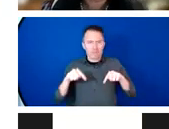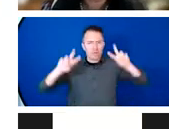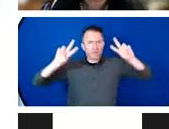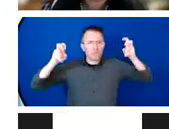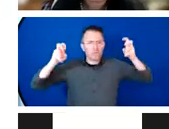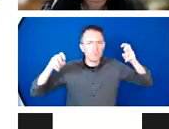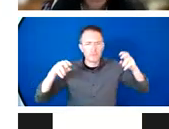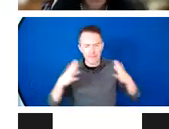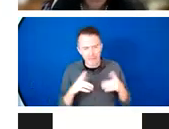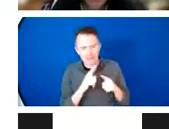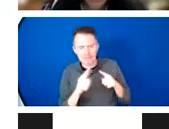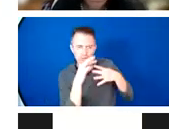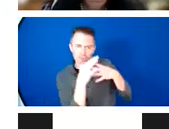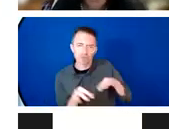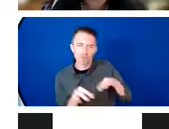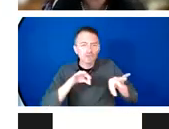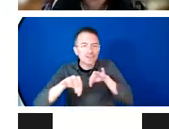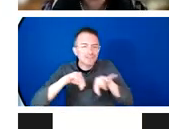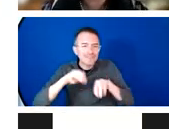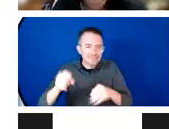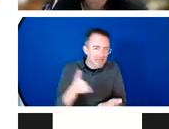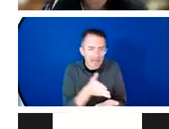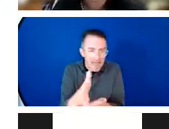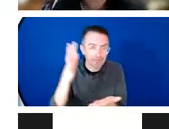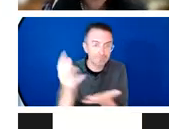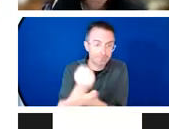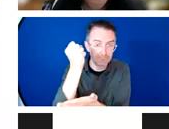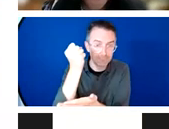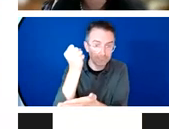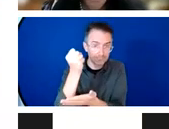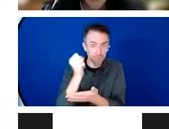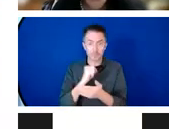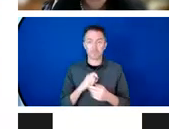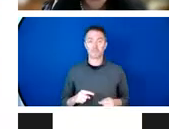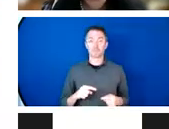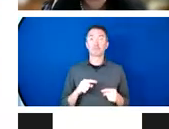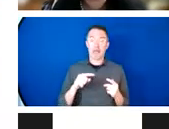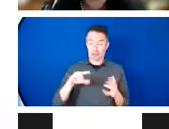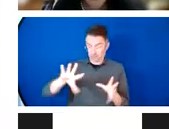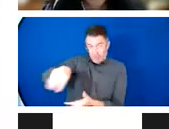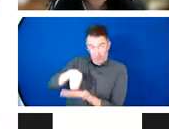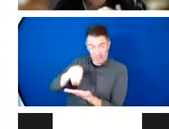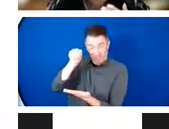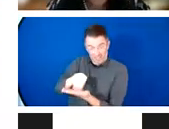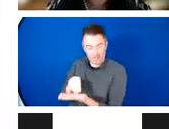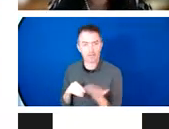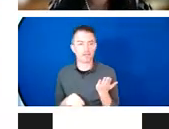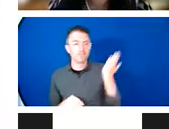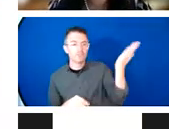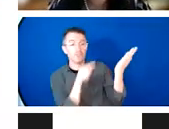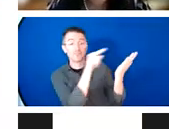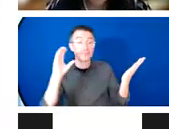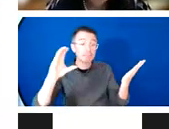empowering the individual communities to build resilience. It's integrating SRH into climate resilience health